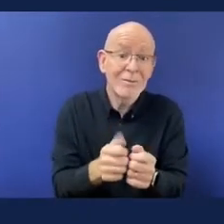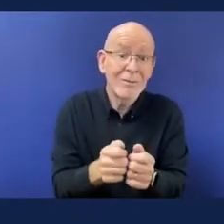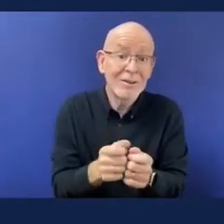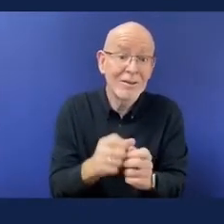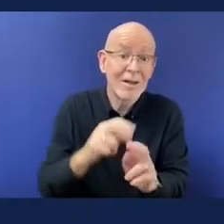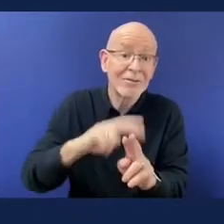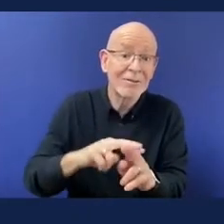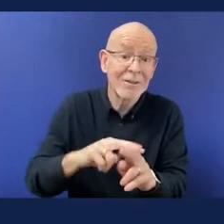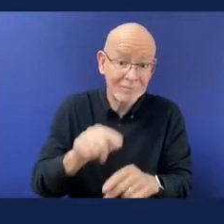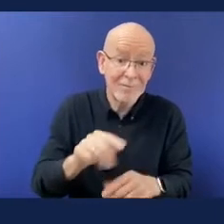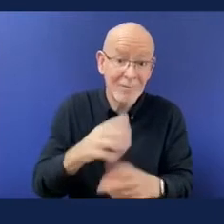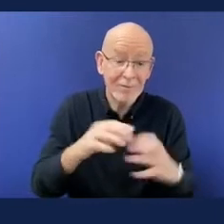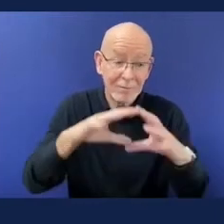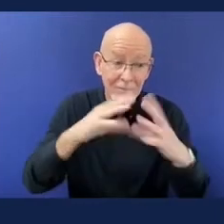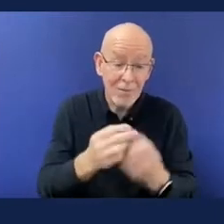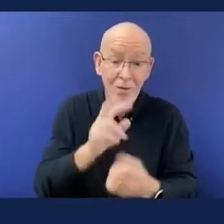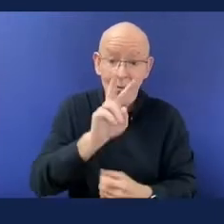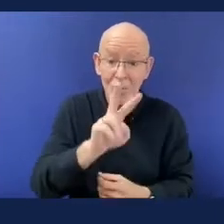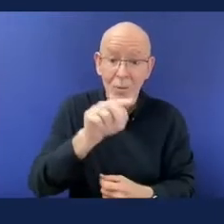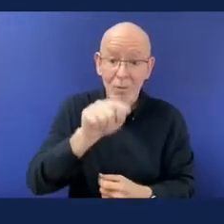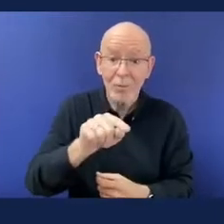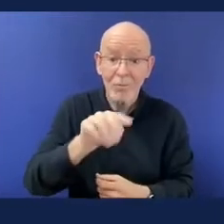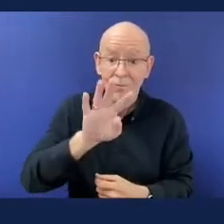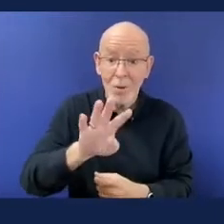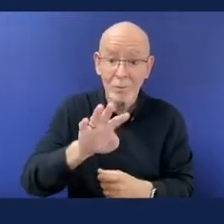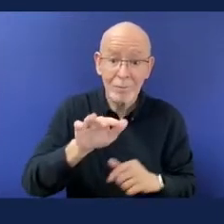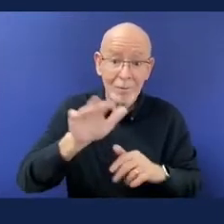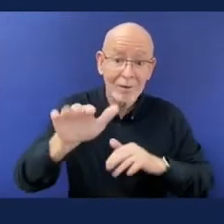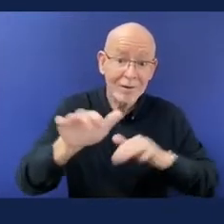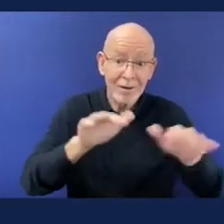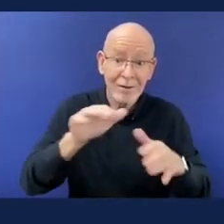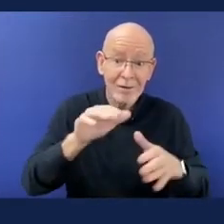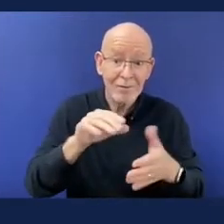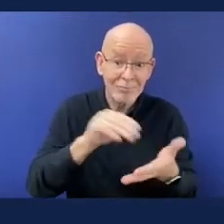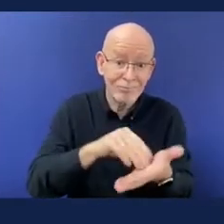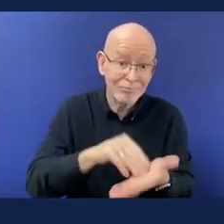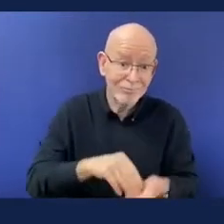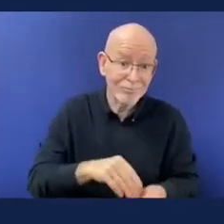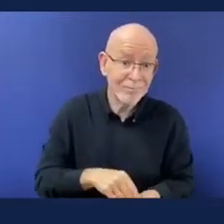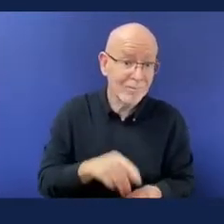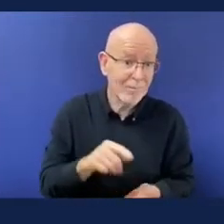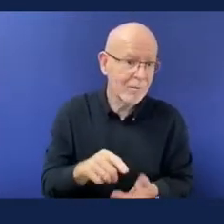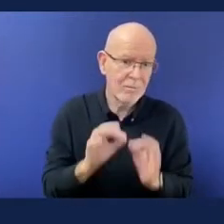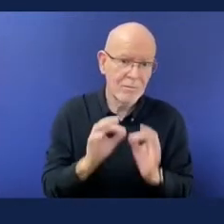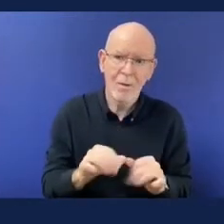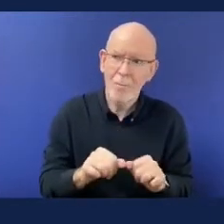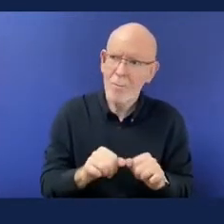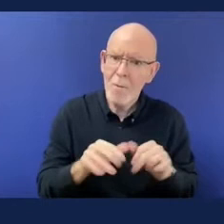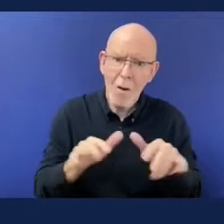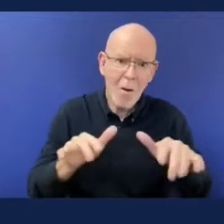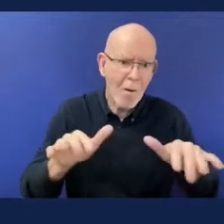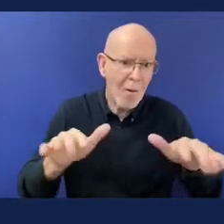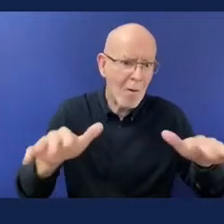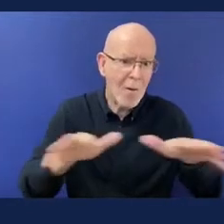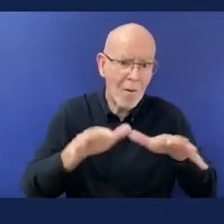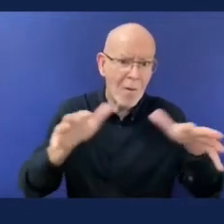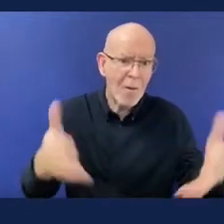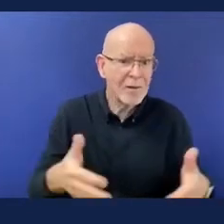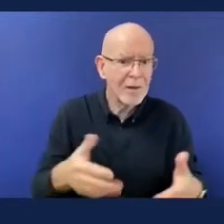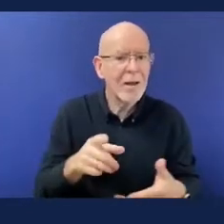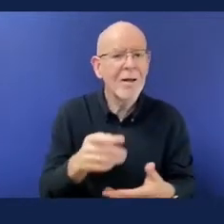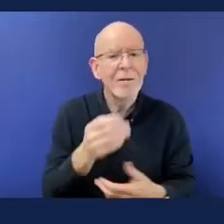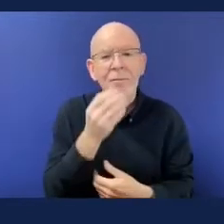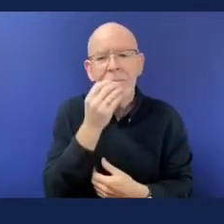of people who'd watched the paralympic games were aware of the reader 15 campaign so great great success for us and of those who didn't watch the